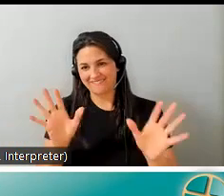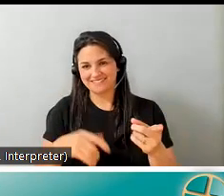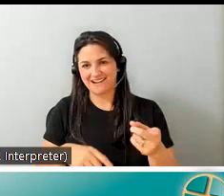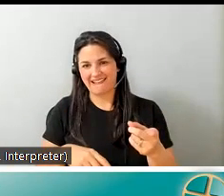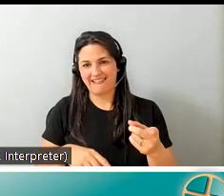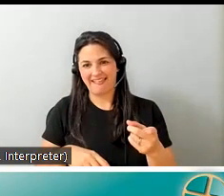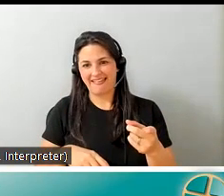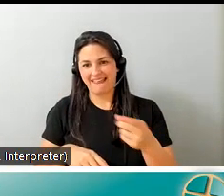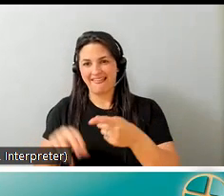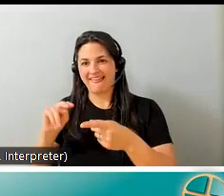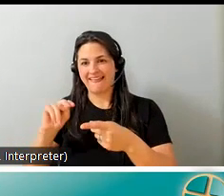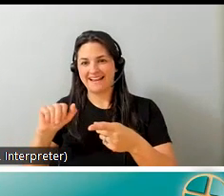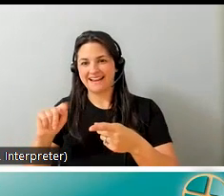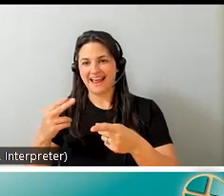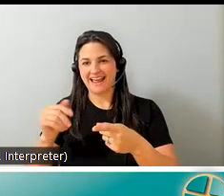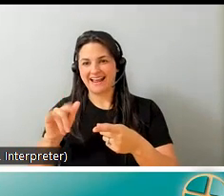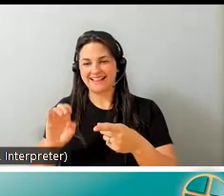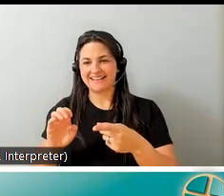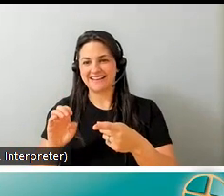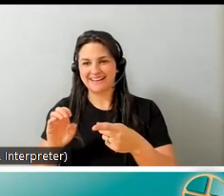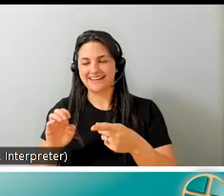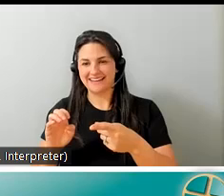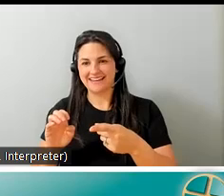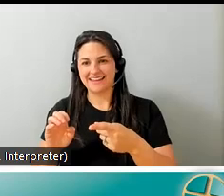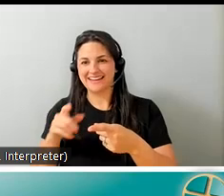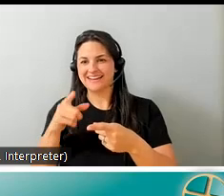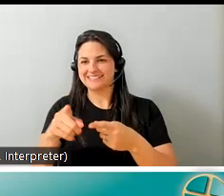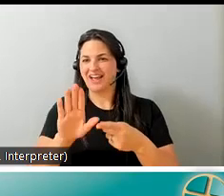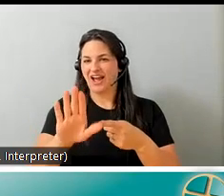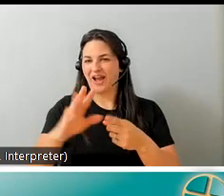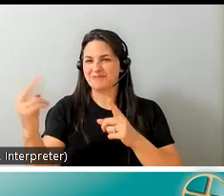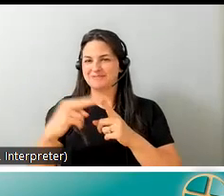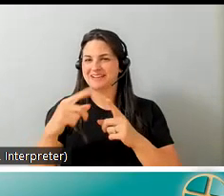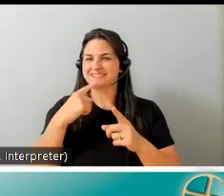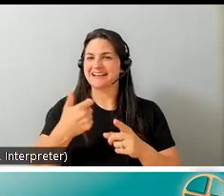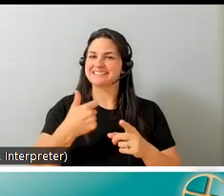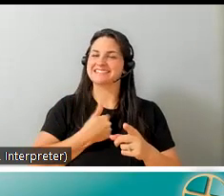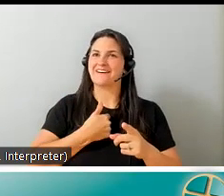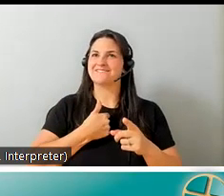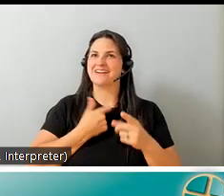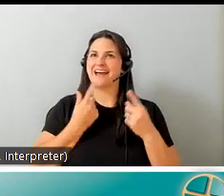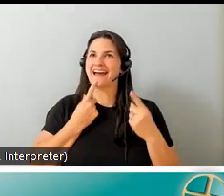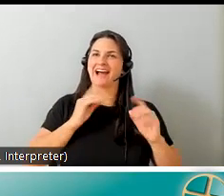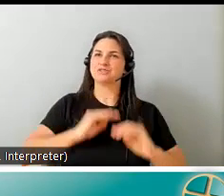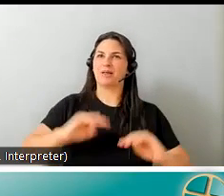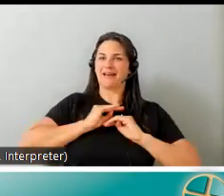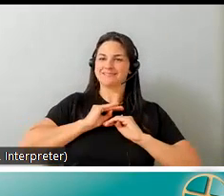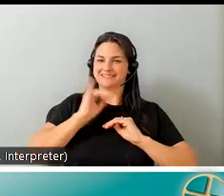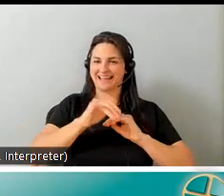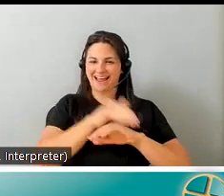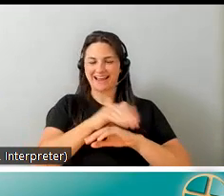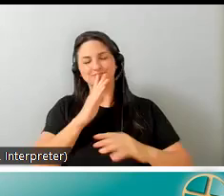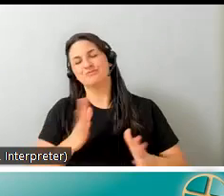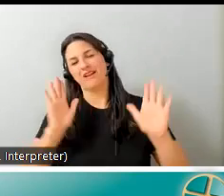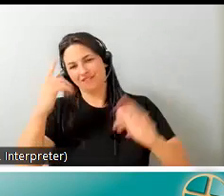hierarchy that you know i got to self-actualize that night that that certainly was wonderful for me uh